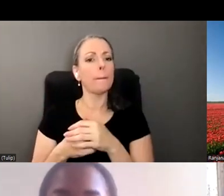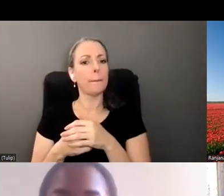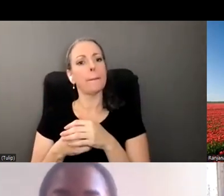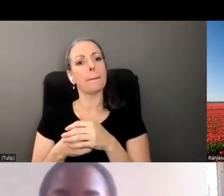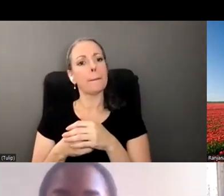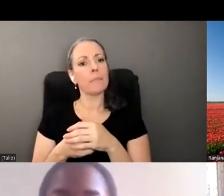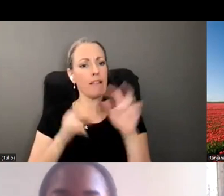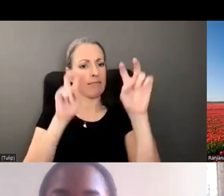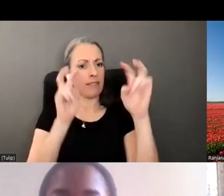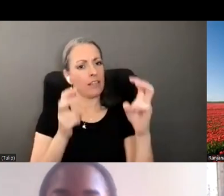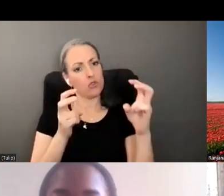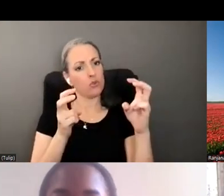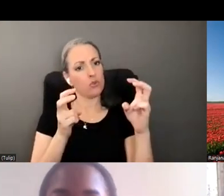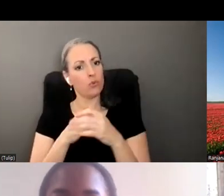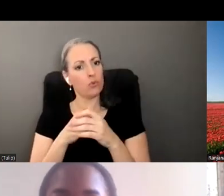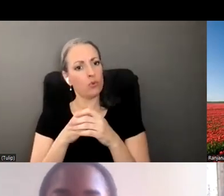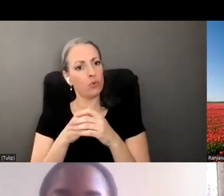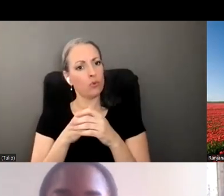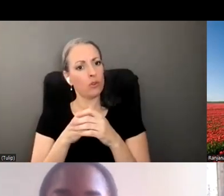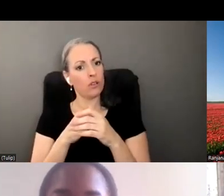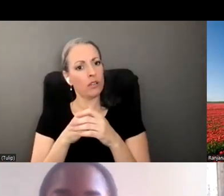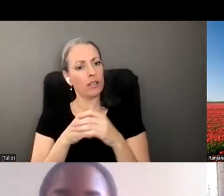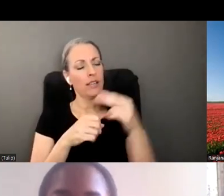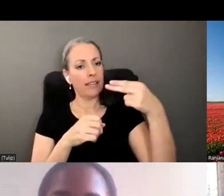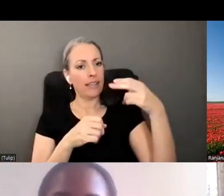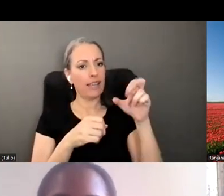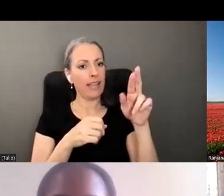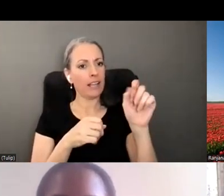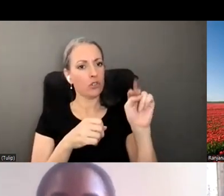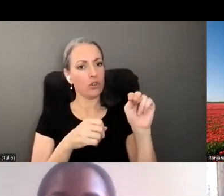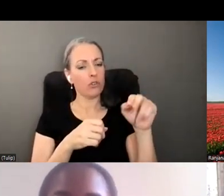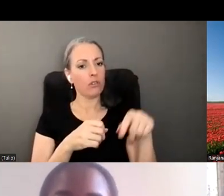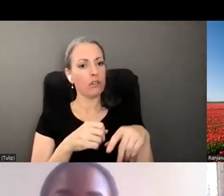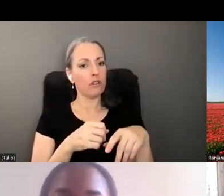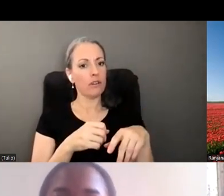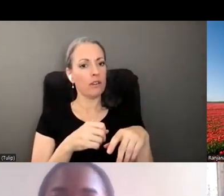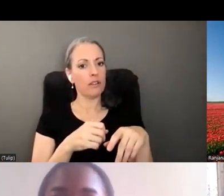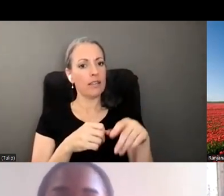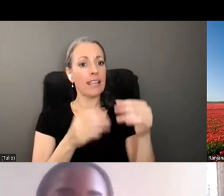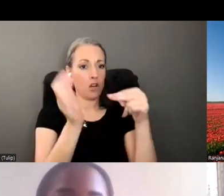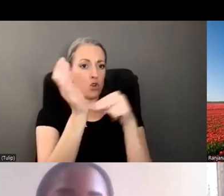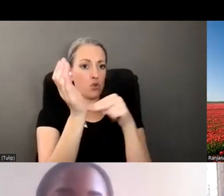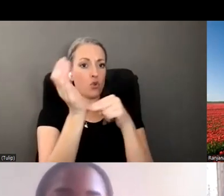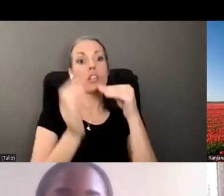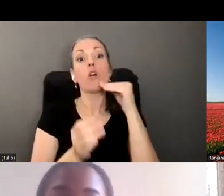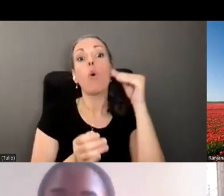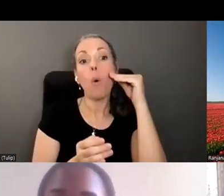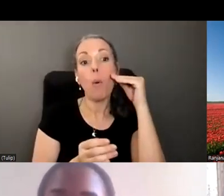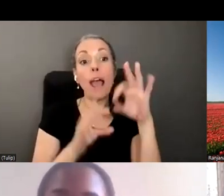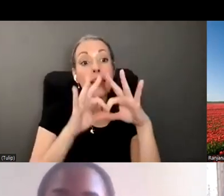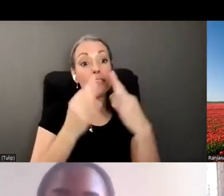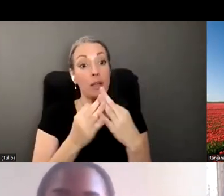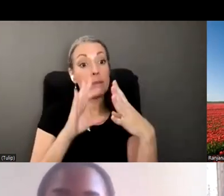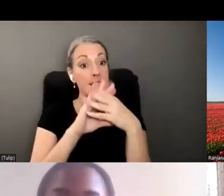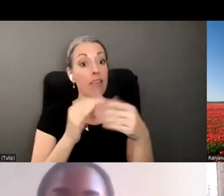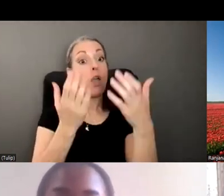issues of Hector being in a skilled nursing facility and the family saying they want to put him in